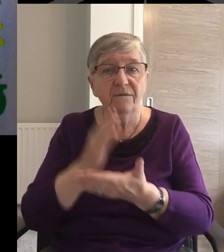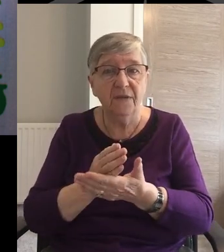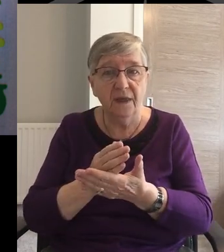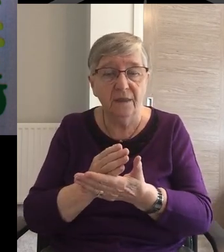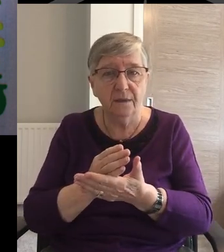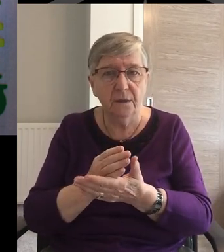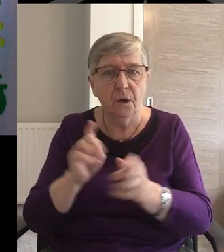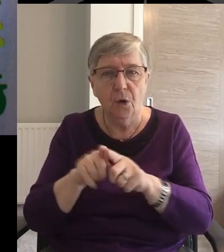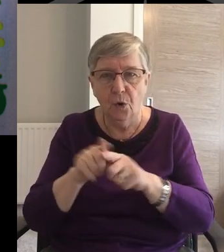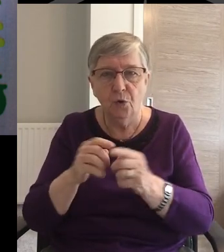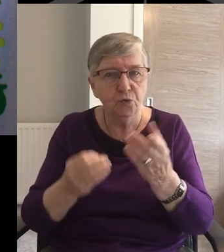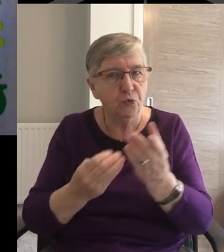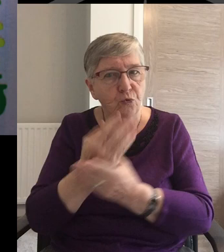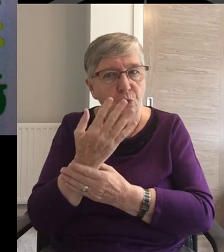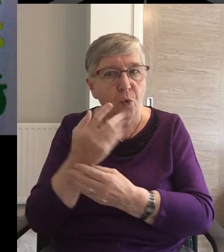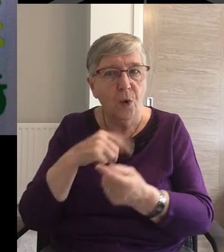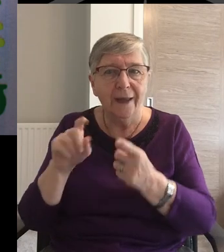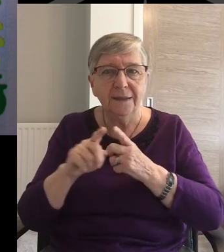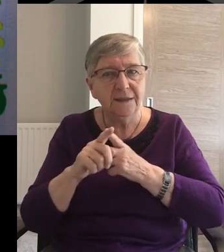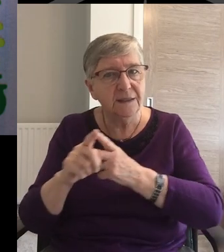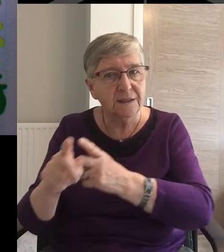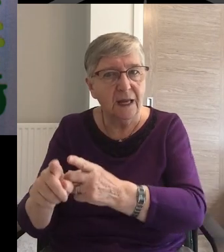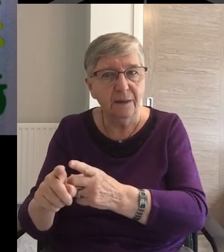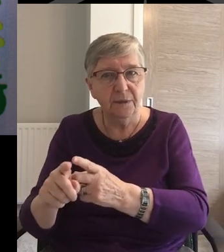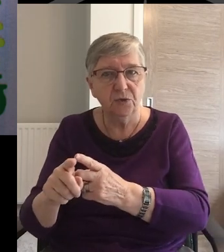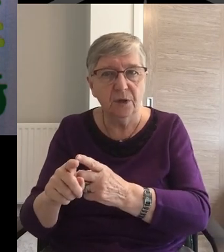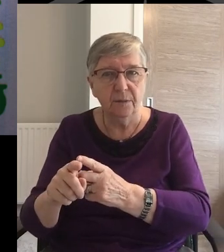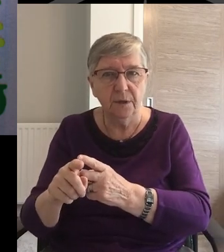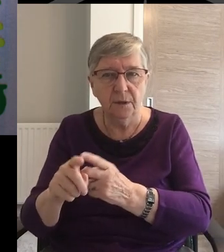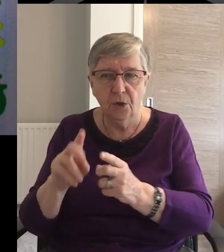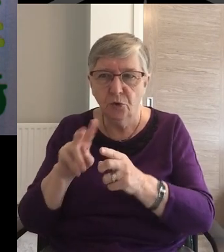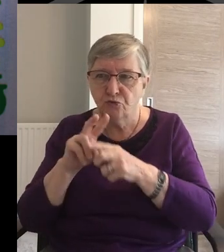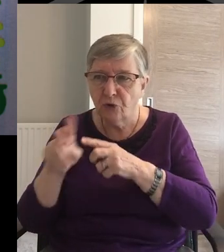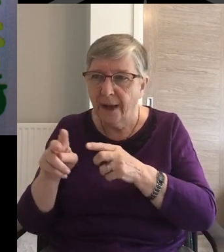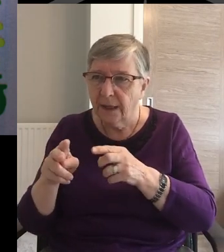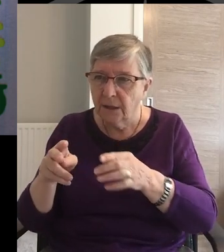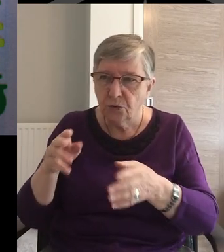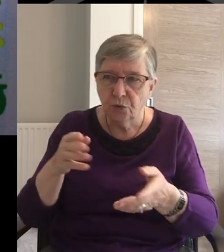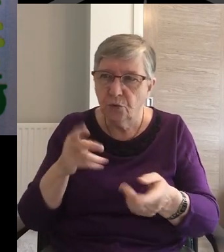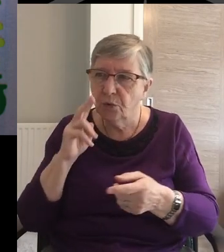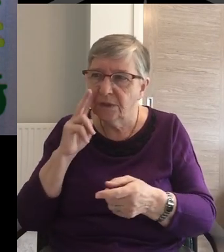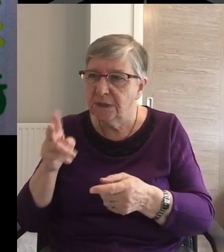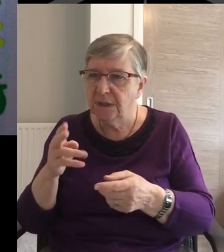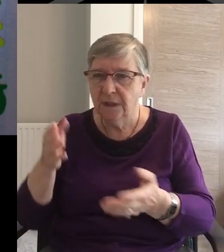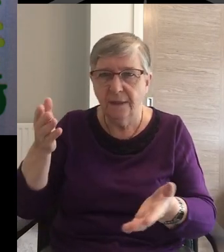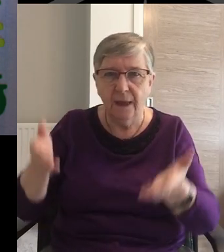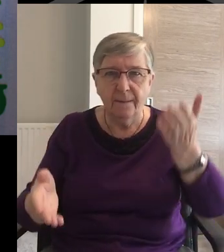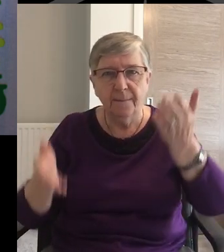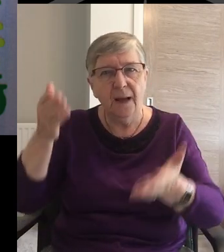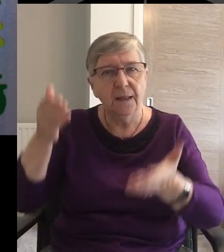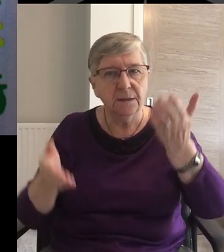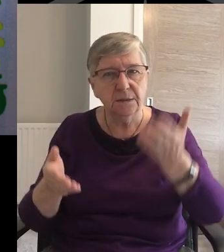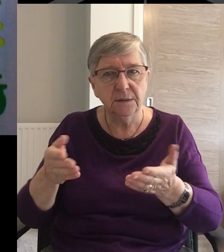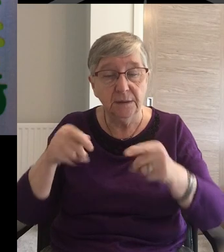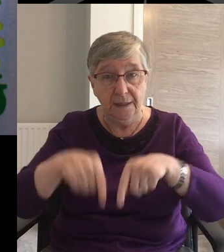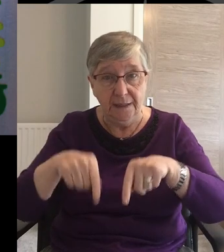in your Discipleship Seeking to Address the Imbalances Between people Here and beyond